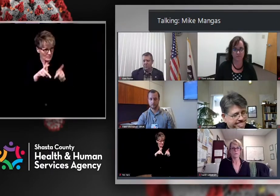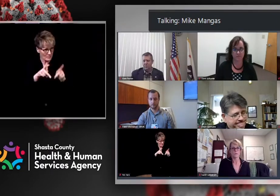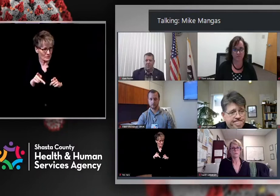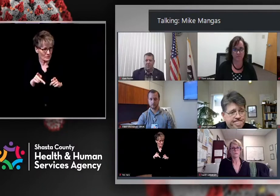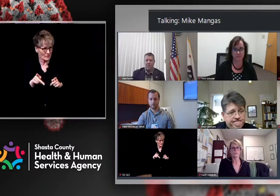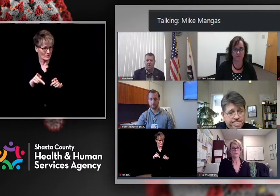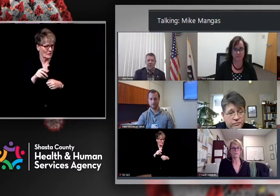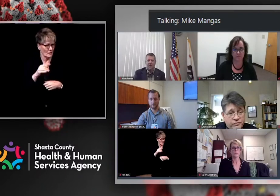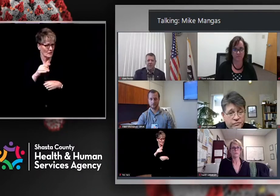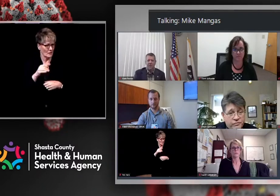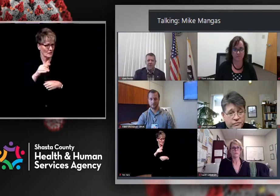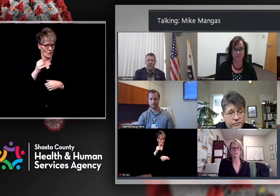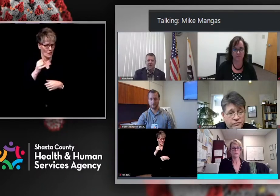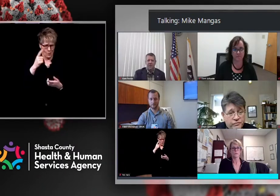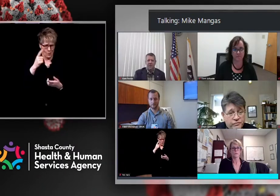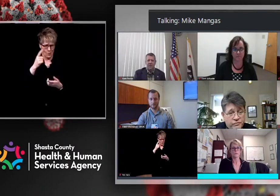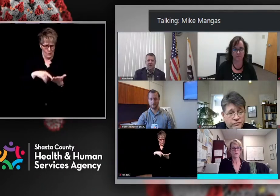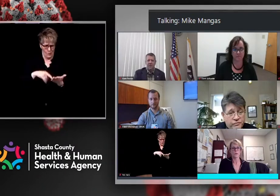vaccine?